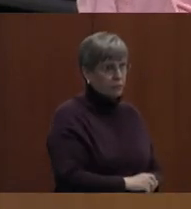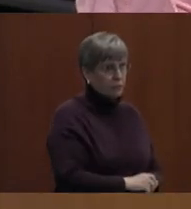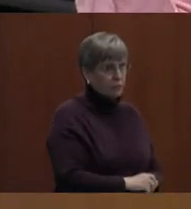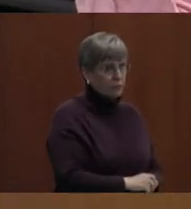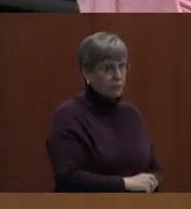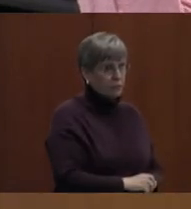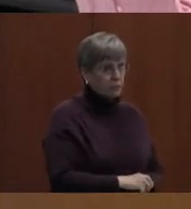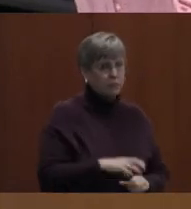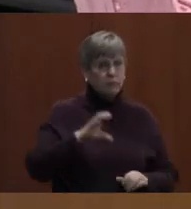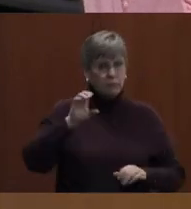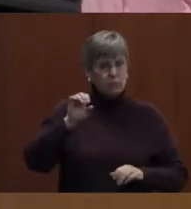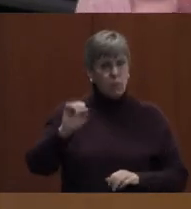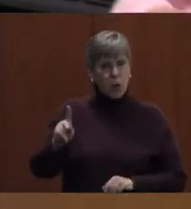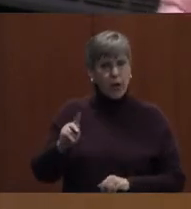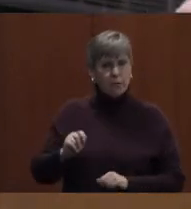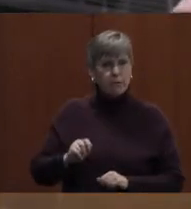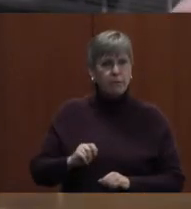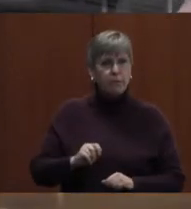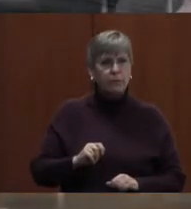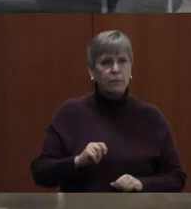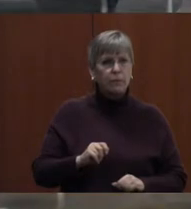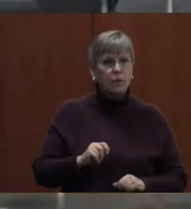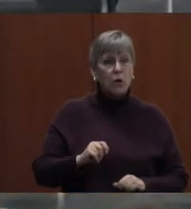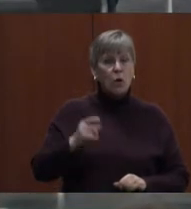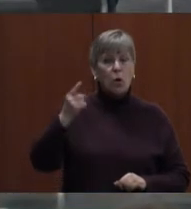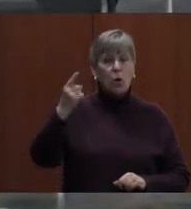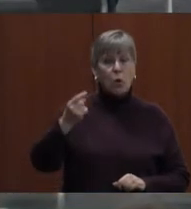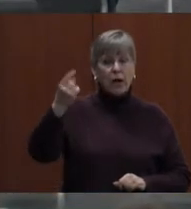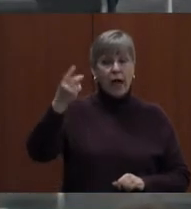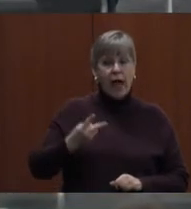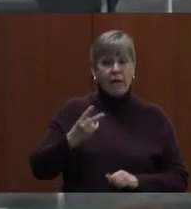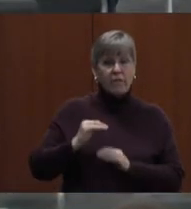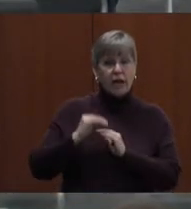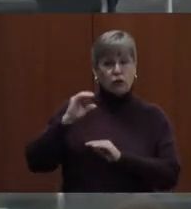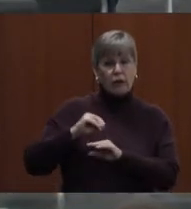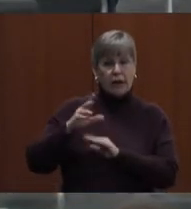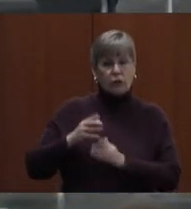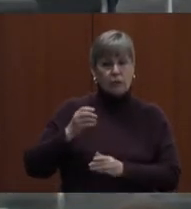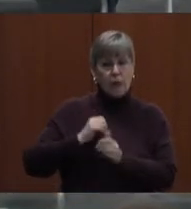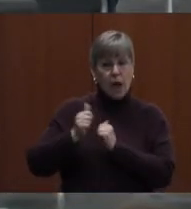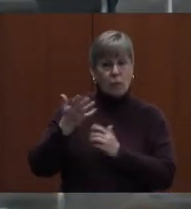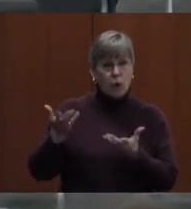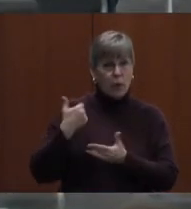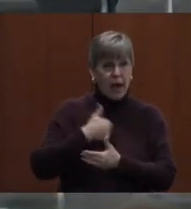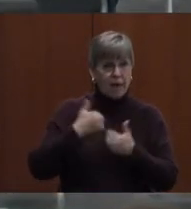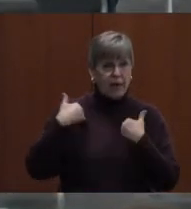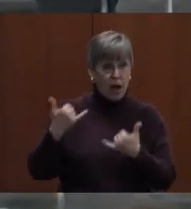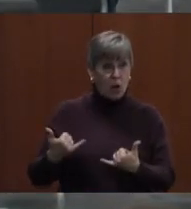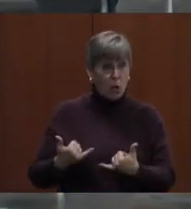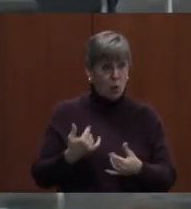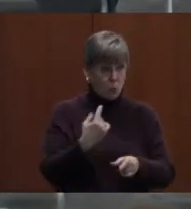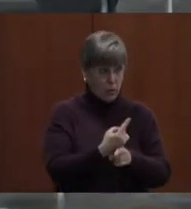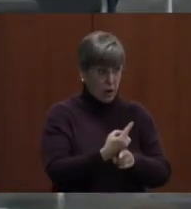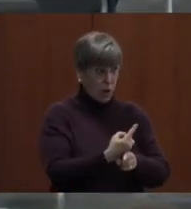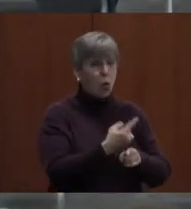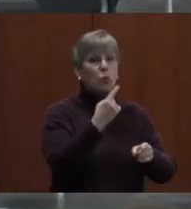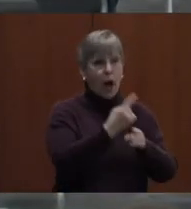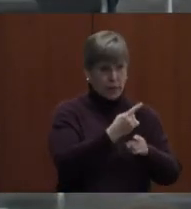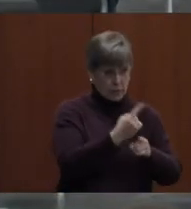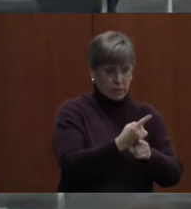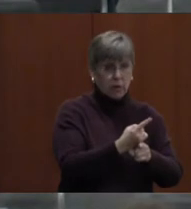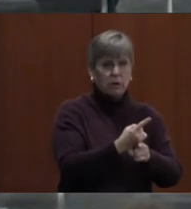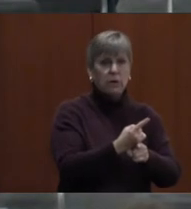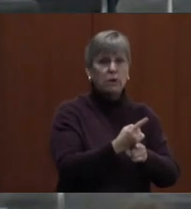At elementary. One and a half additional counselors beyond what we have right now would do that. Correct. So, you want to